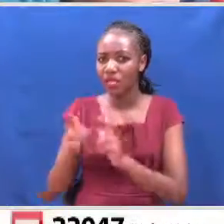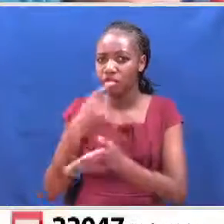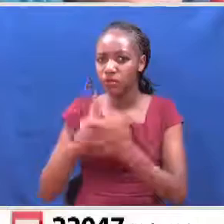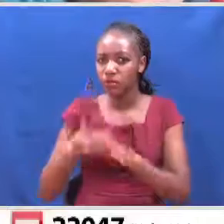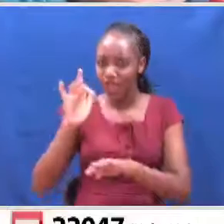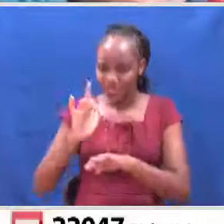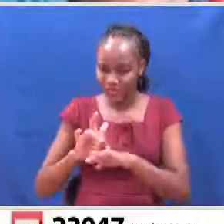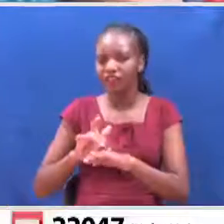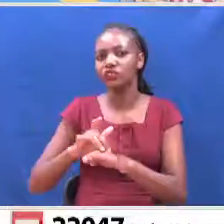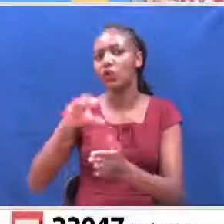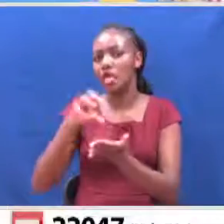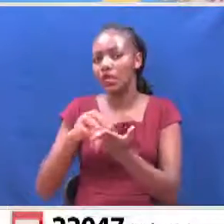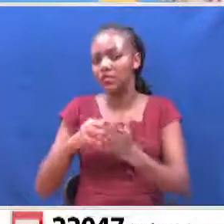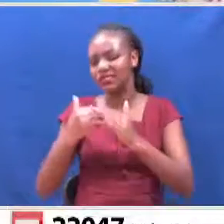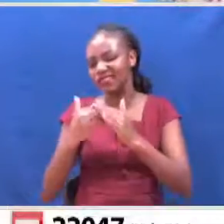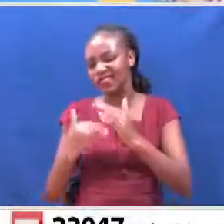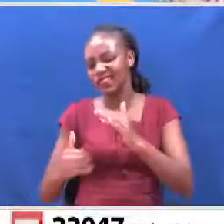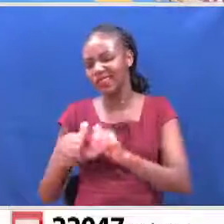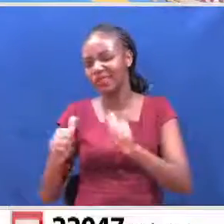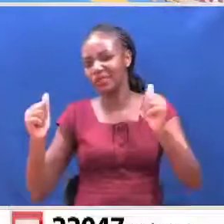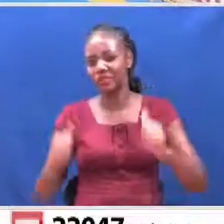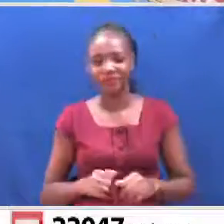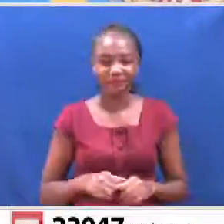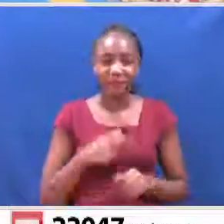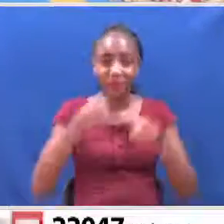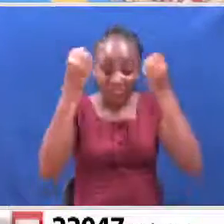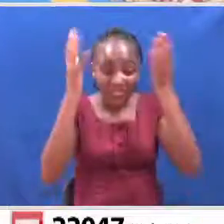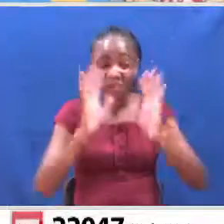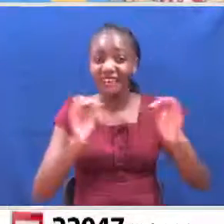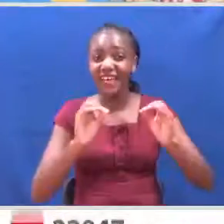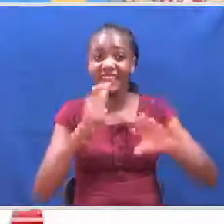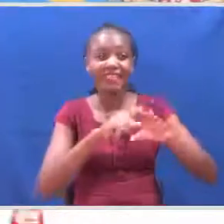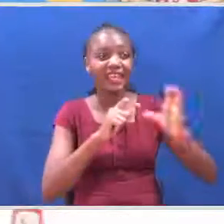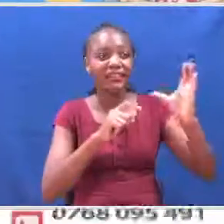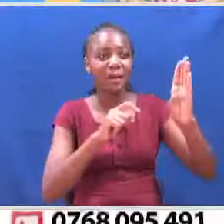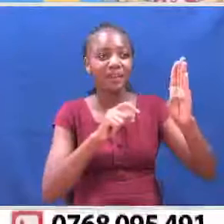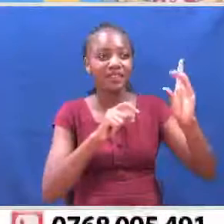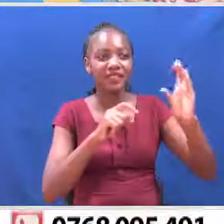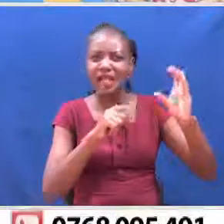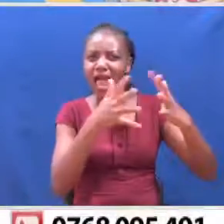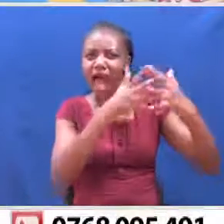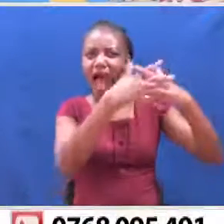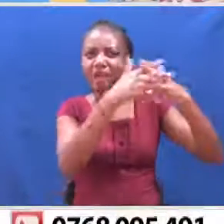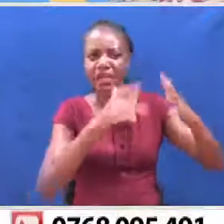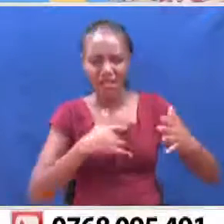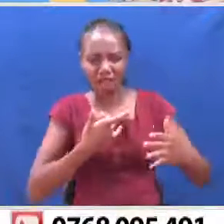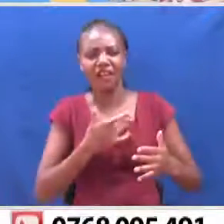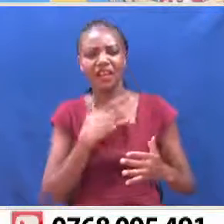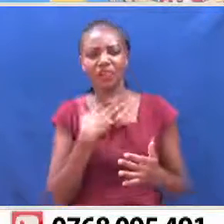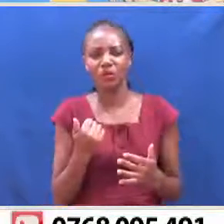infection steadily declining. It's not a surprise if the CDC in America feels that they want to grade